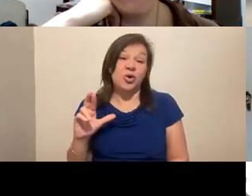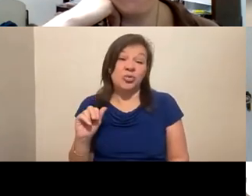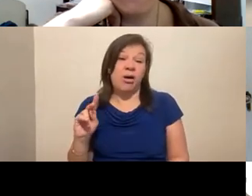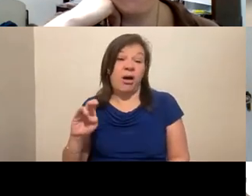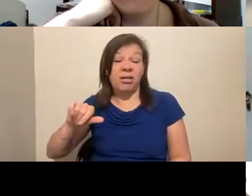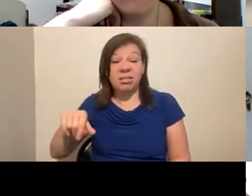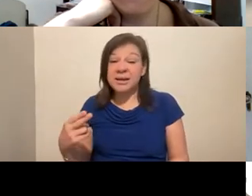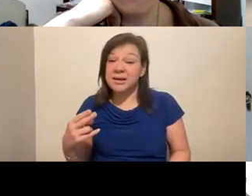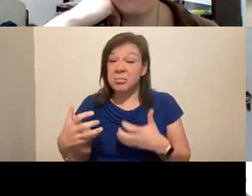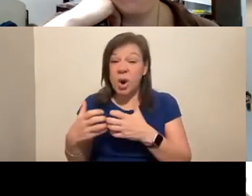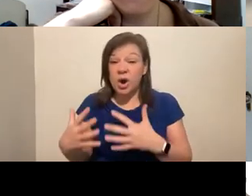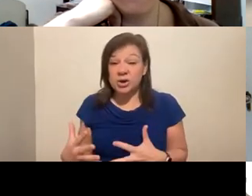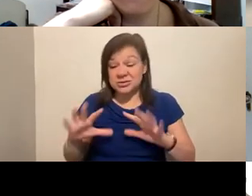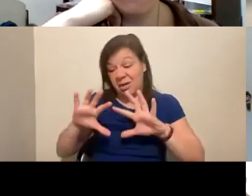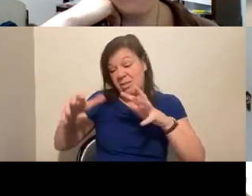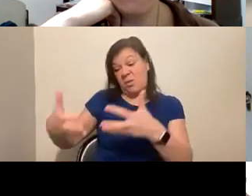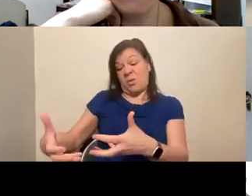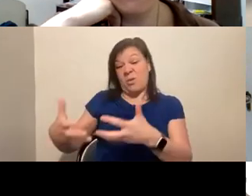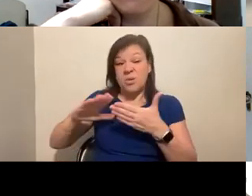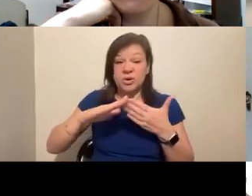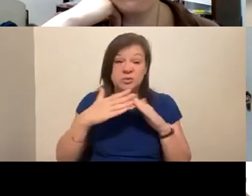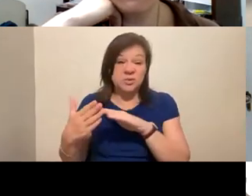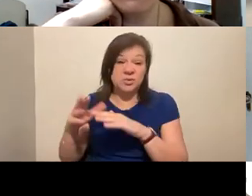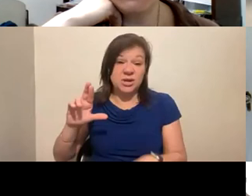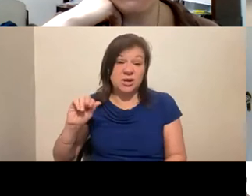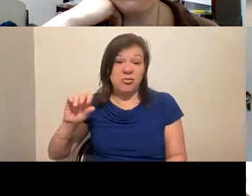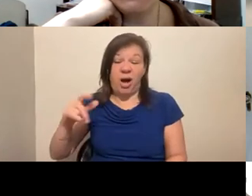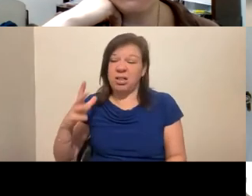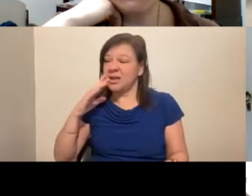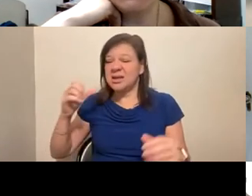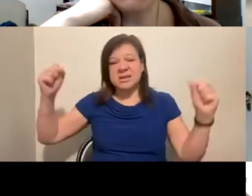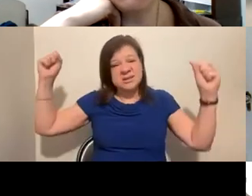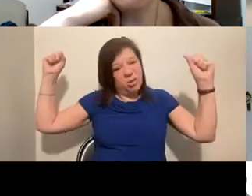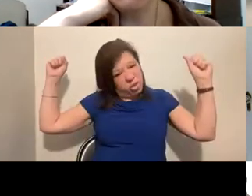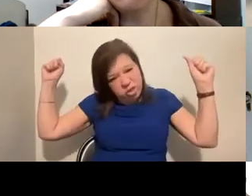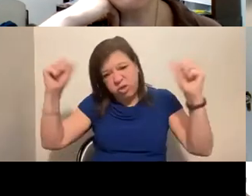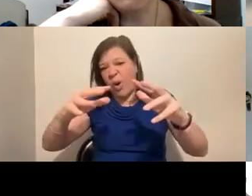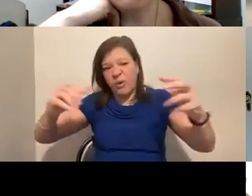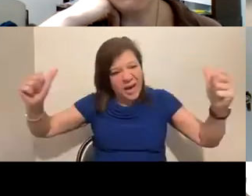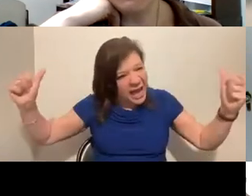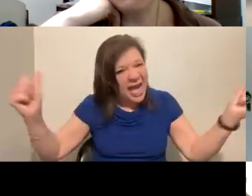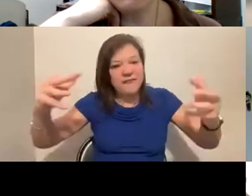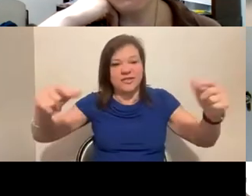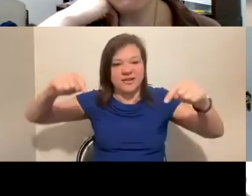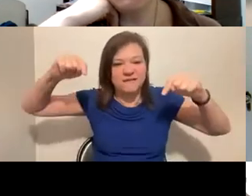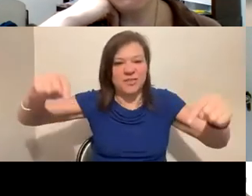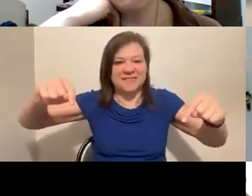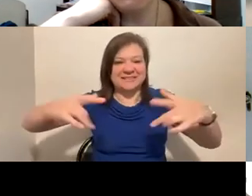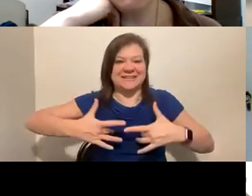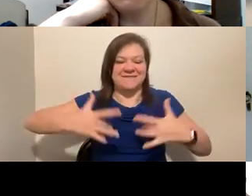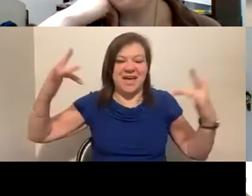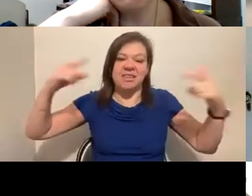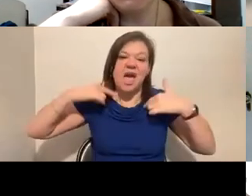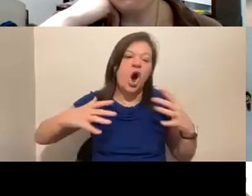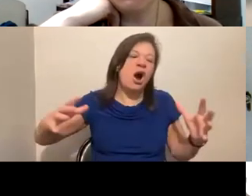and the entire Raleigh community is throwing everything they've got at this particular lead. They're so